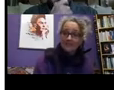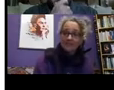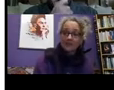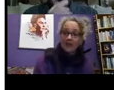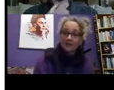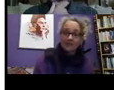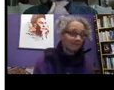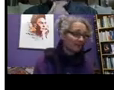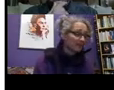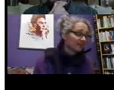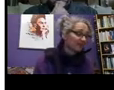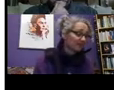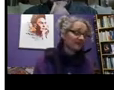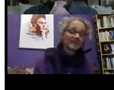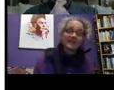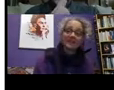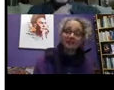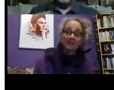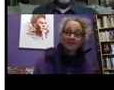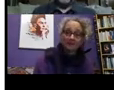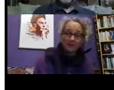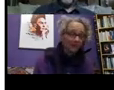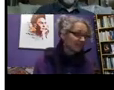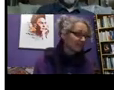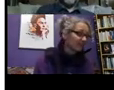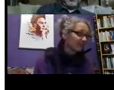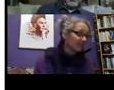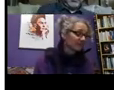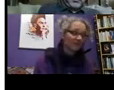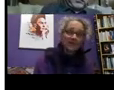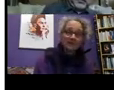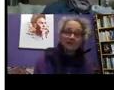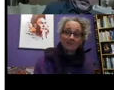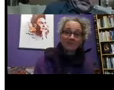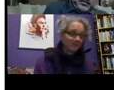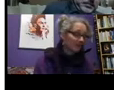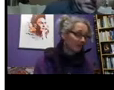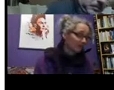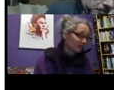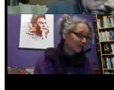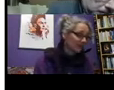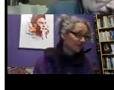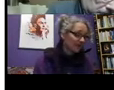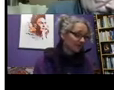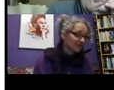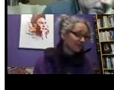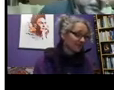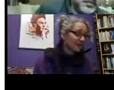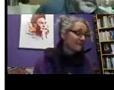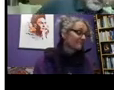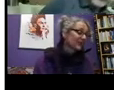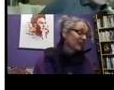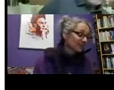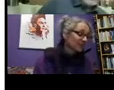they're seen to be too active because the benefits system is very punitive in terms of the way that it measures people's capacities.